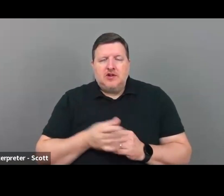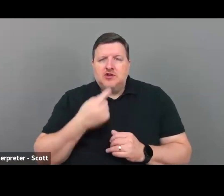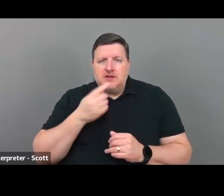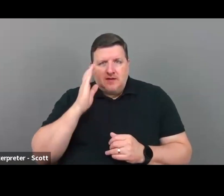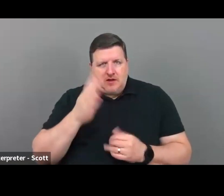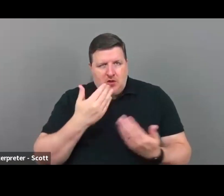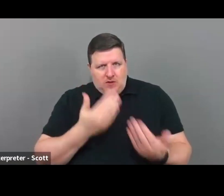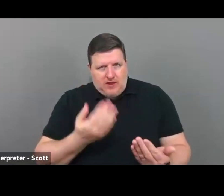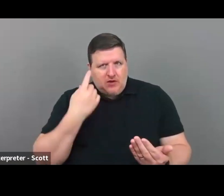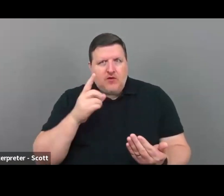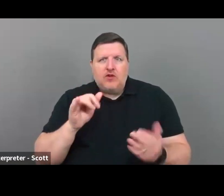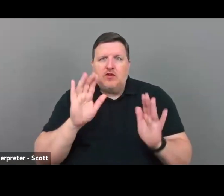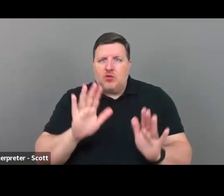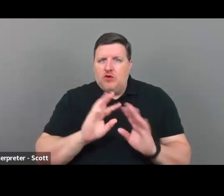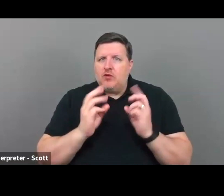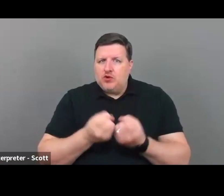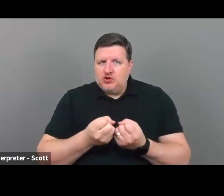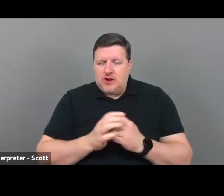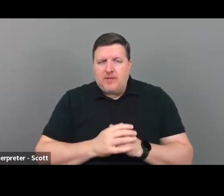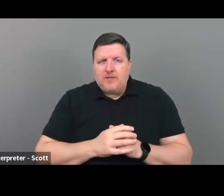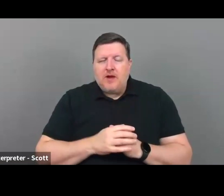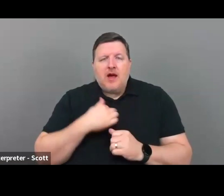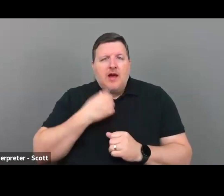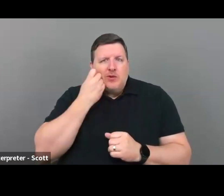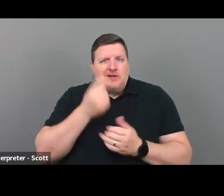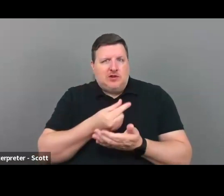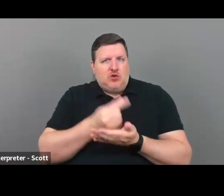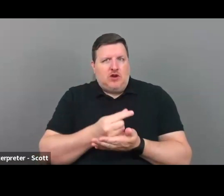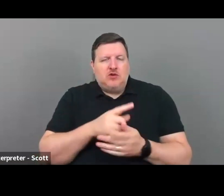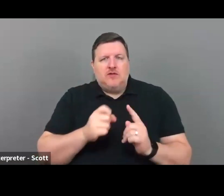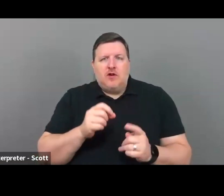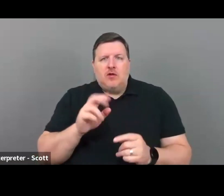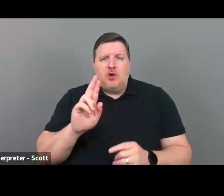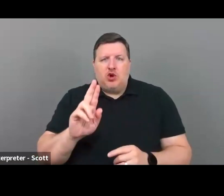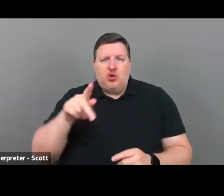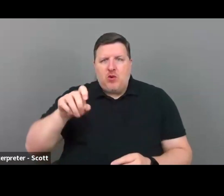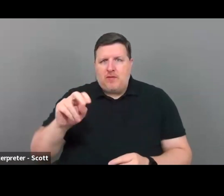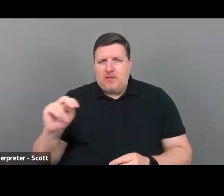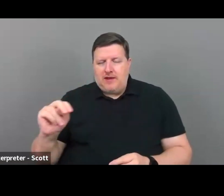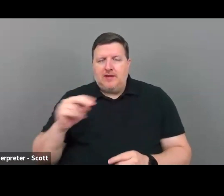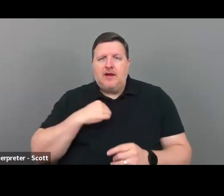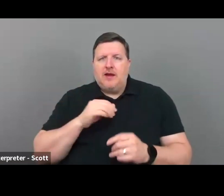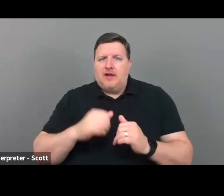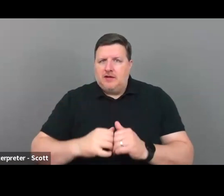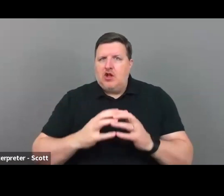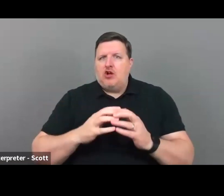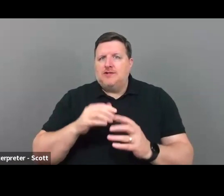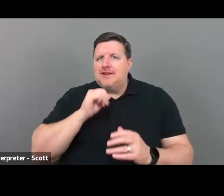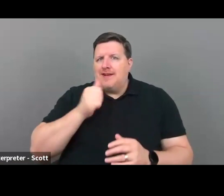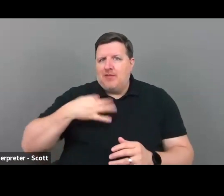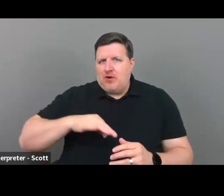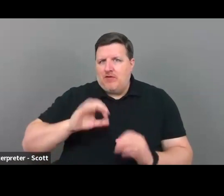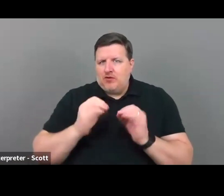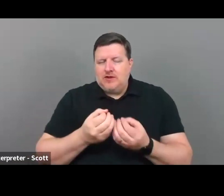and thank you for this wonderful workshop. I recently graduated from UPenn and launched a nonprofit. We're only five